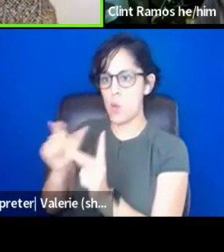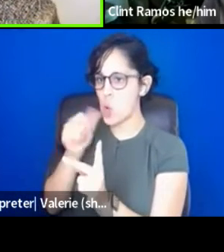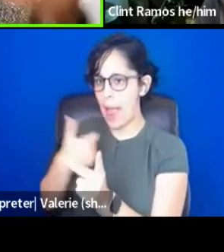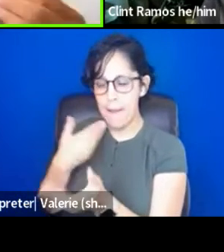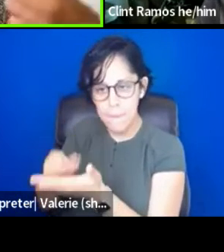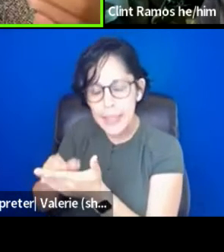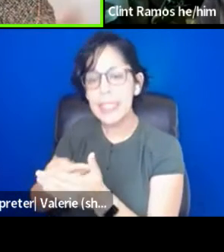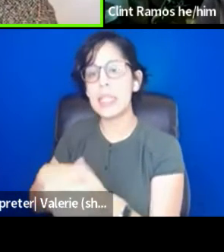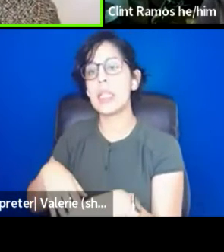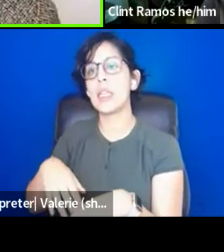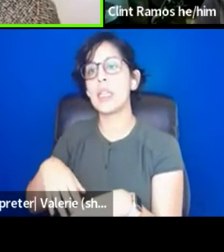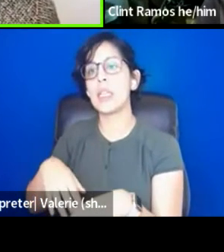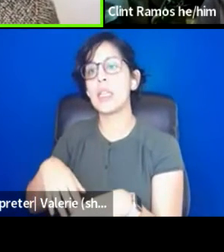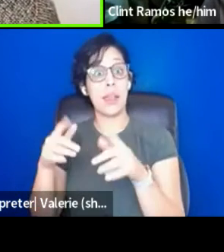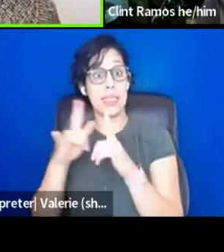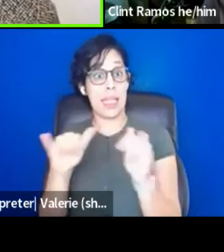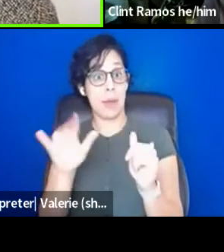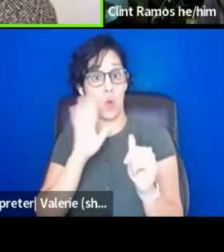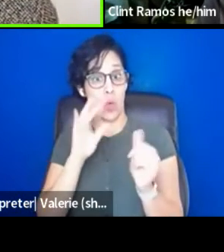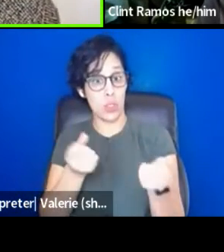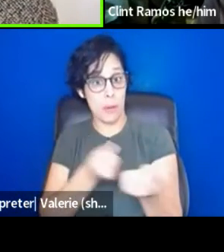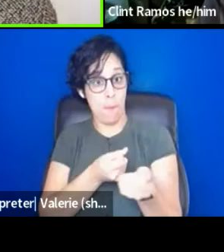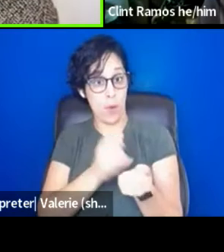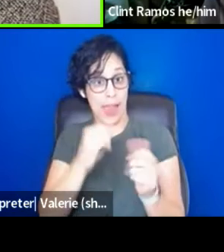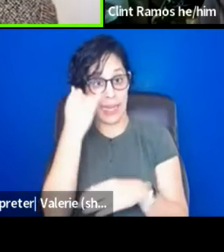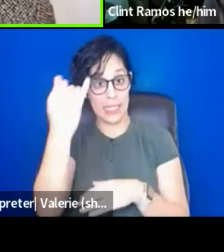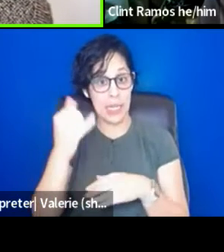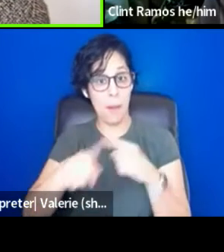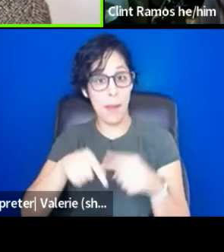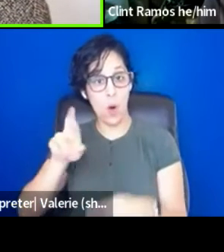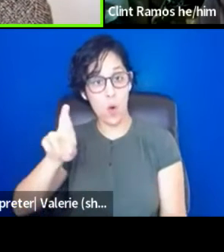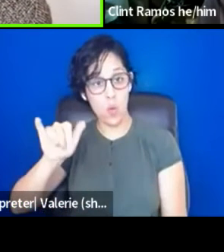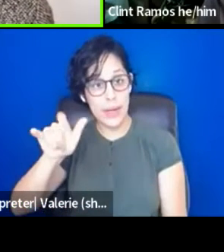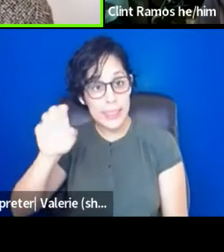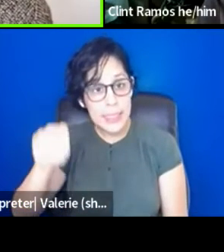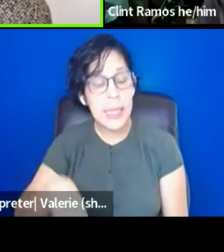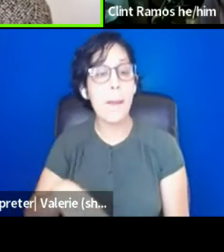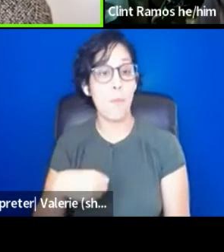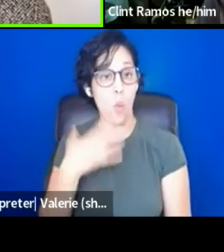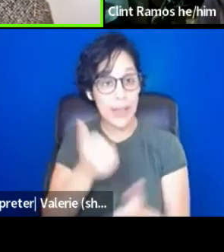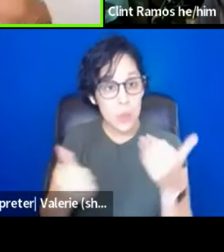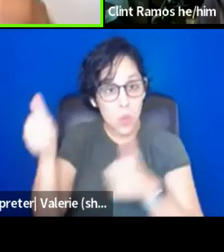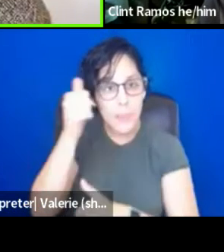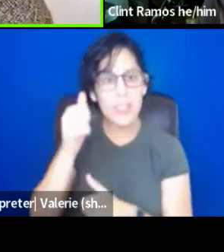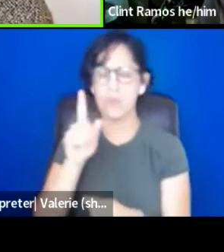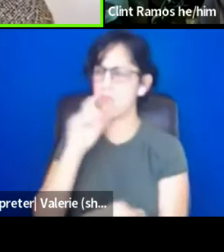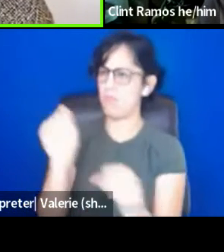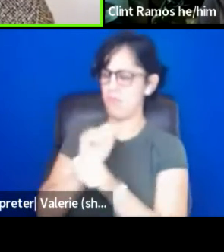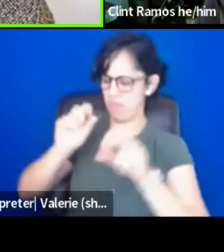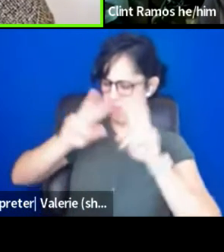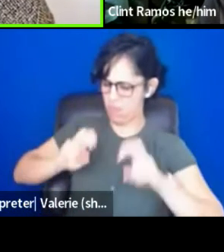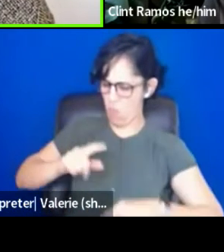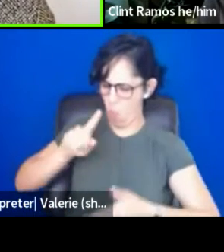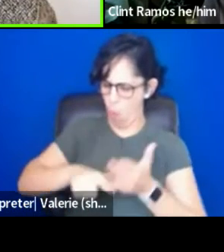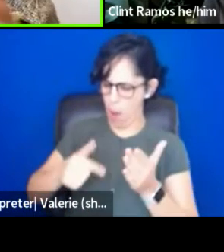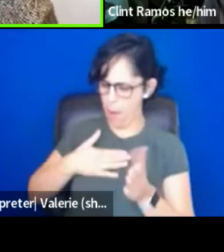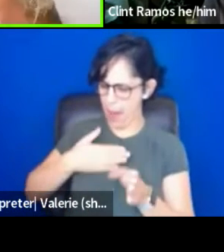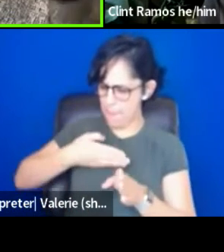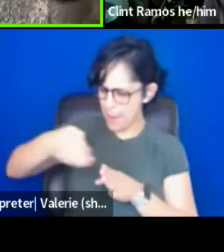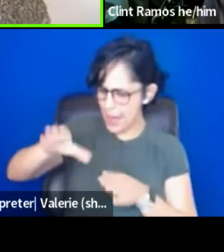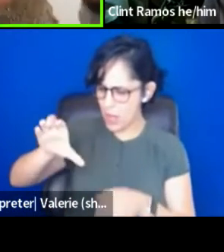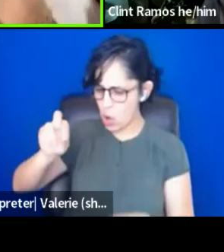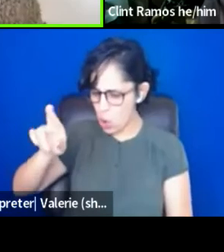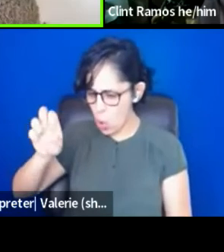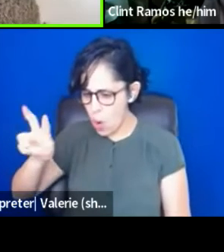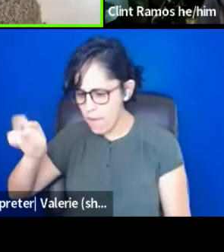reinforces patriarchy. So I think if you really look at what are your core values, if you really value these things, you